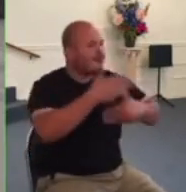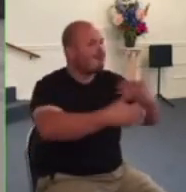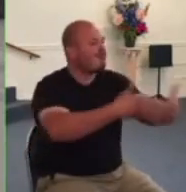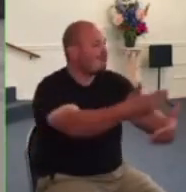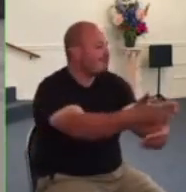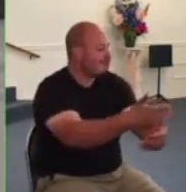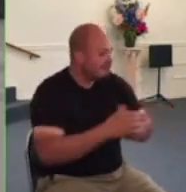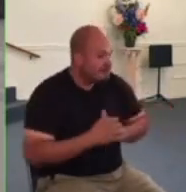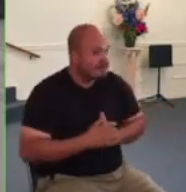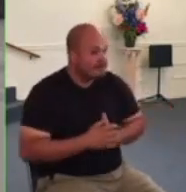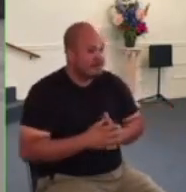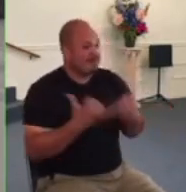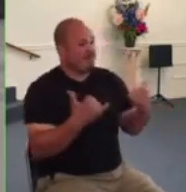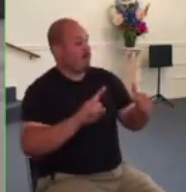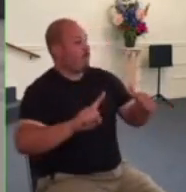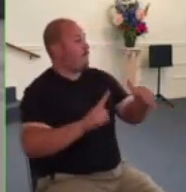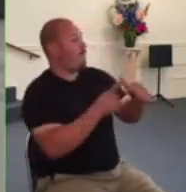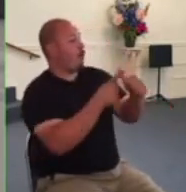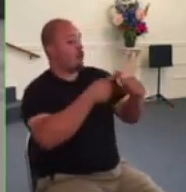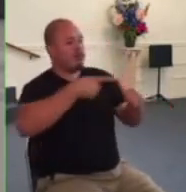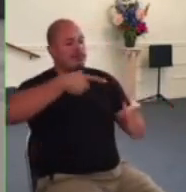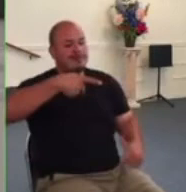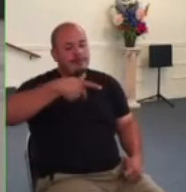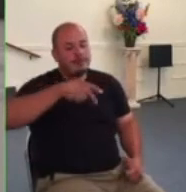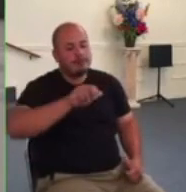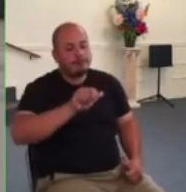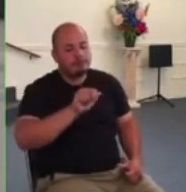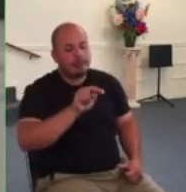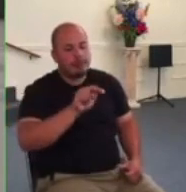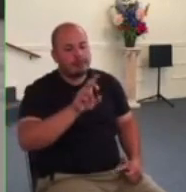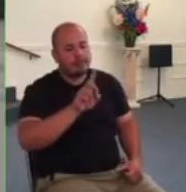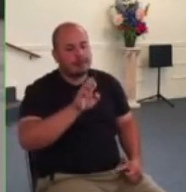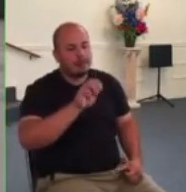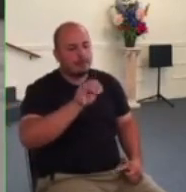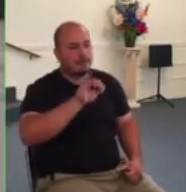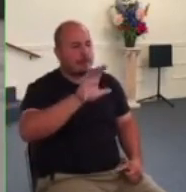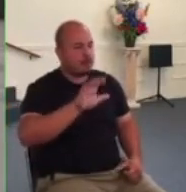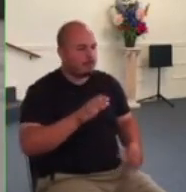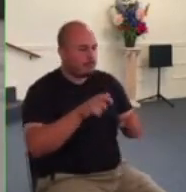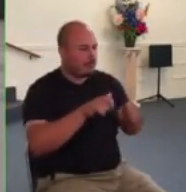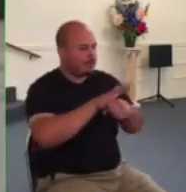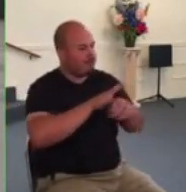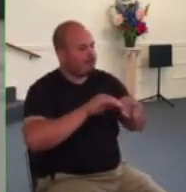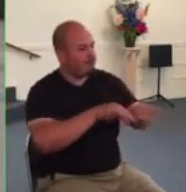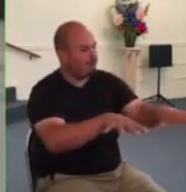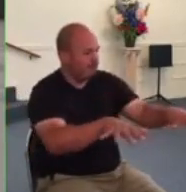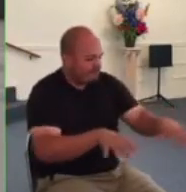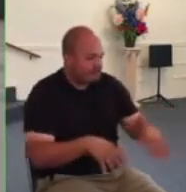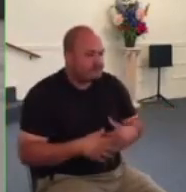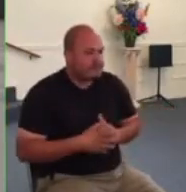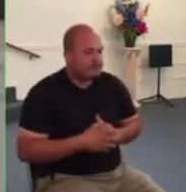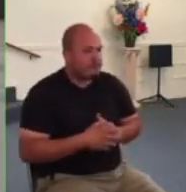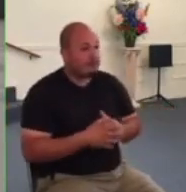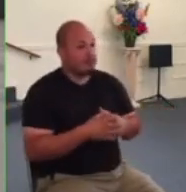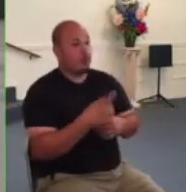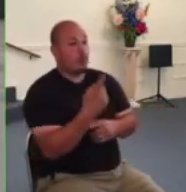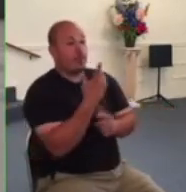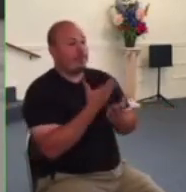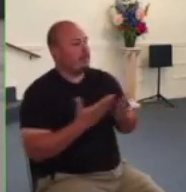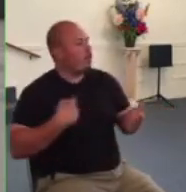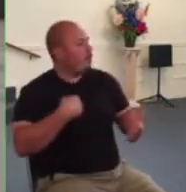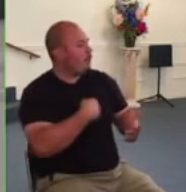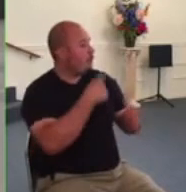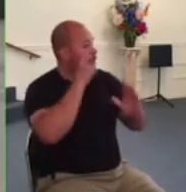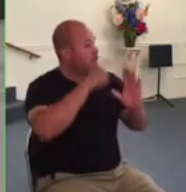pandemic and lord willing it'll be our last one thing we recognized early on was that the